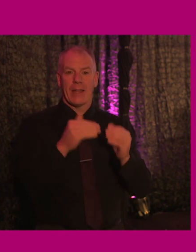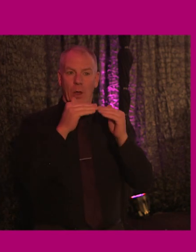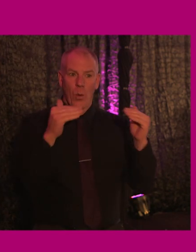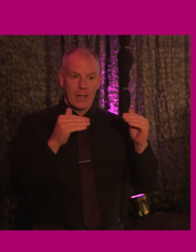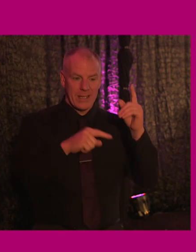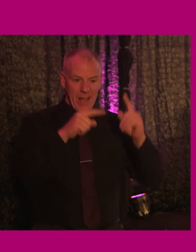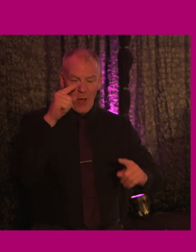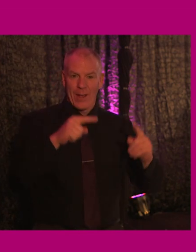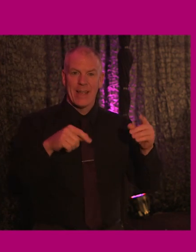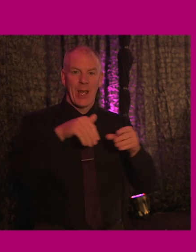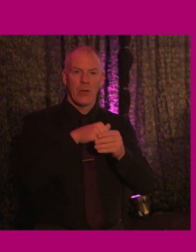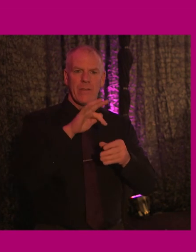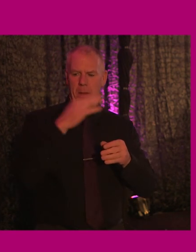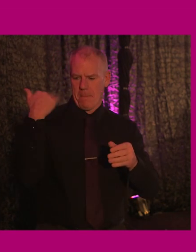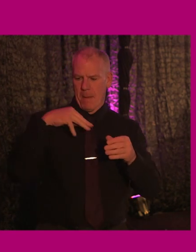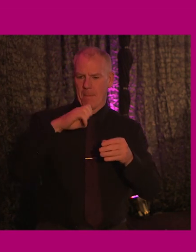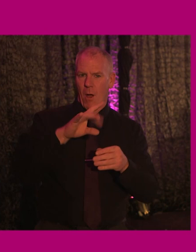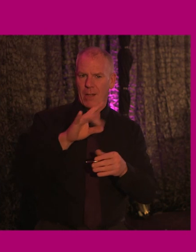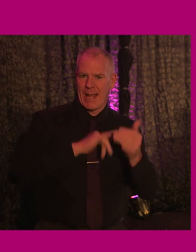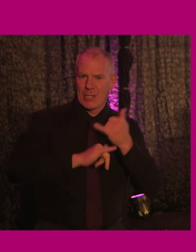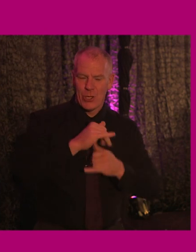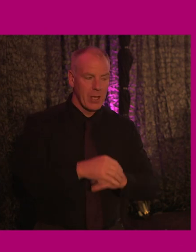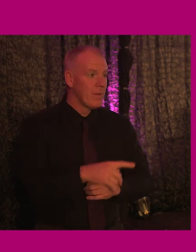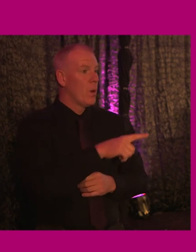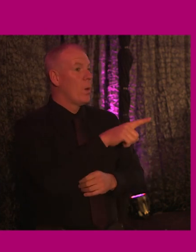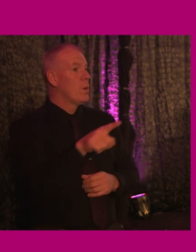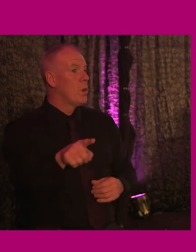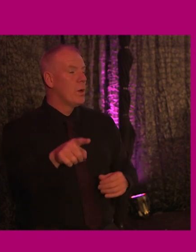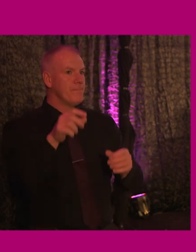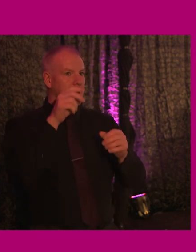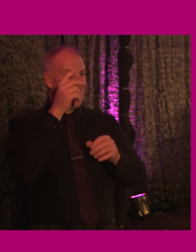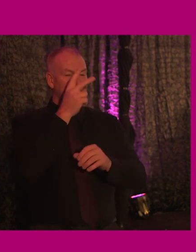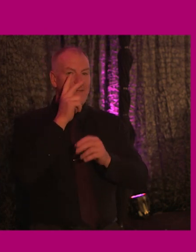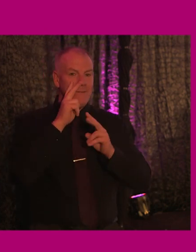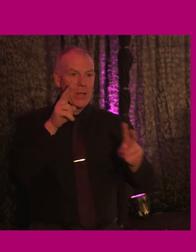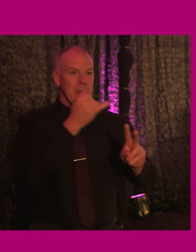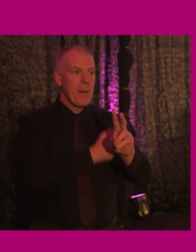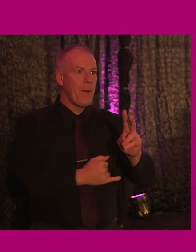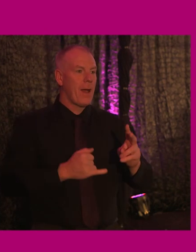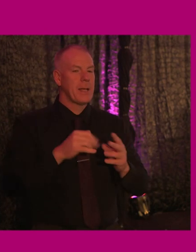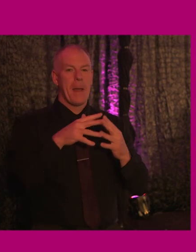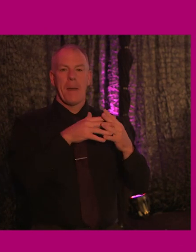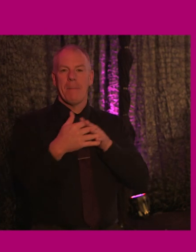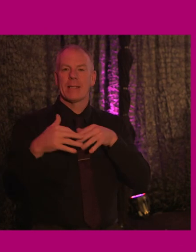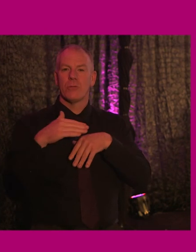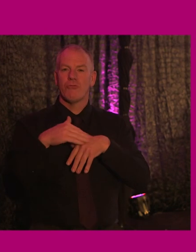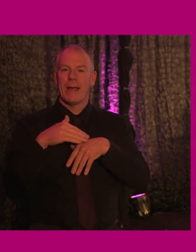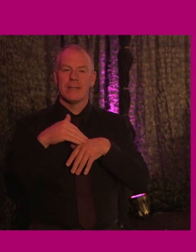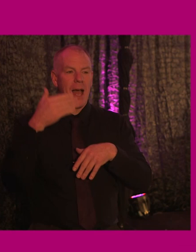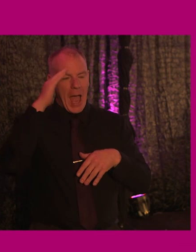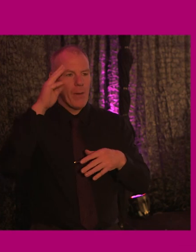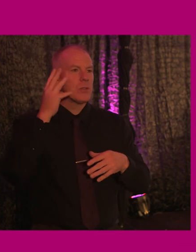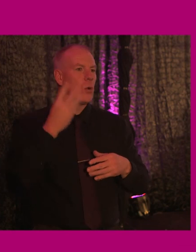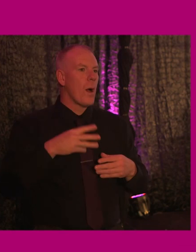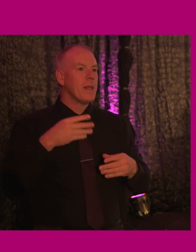inclusion since about March of last year. And for those who are visually impaired, I'm a mixed race Irish woman. And I was four years behind